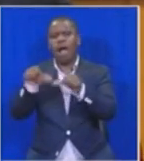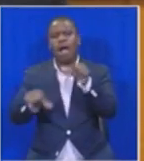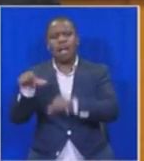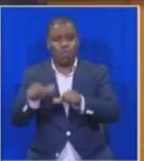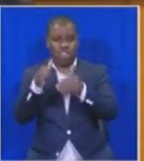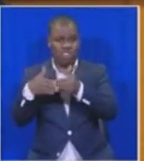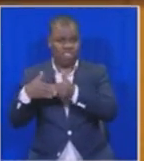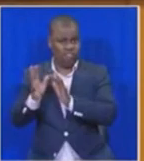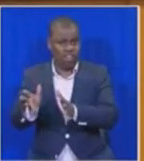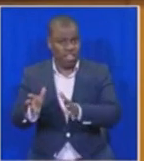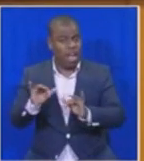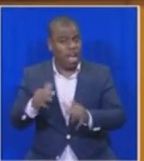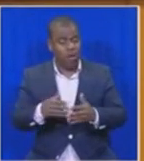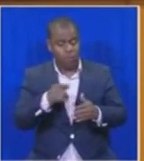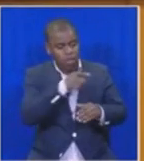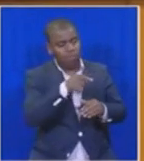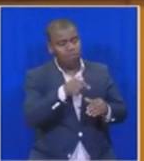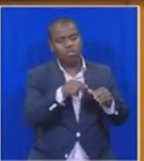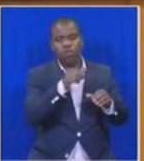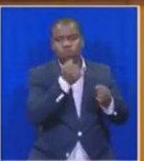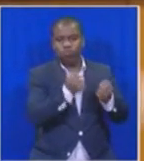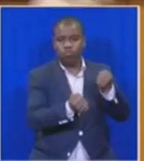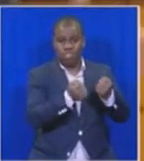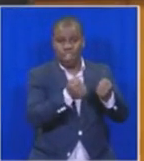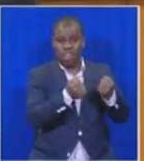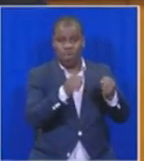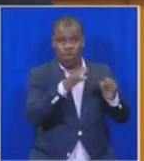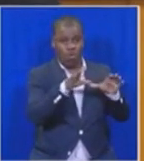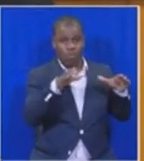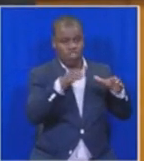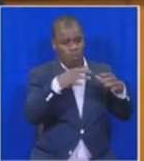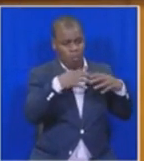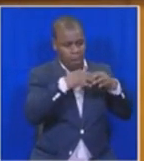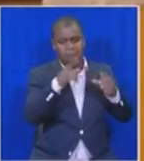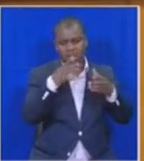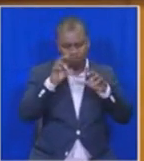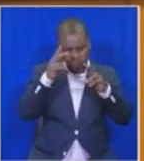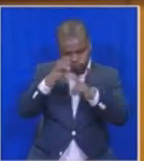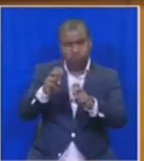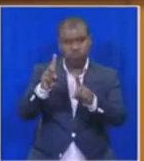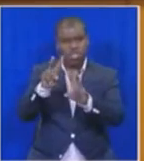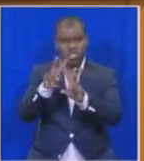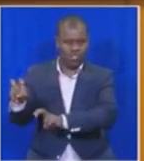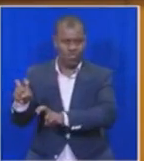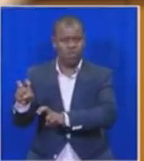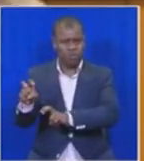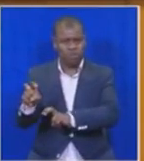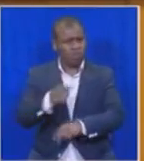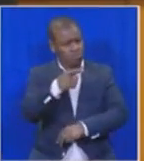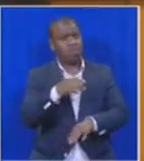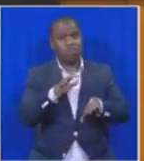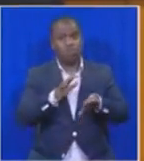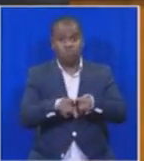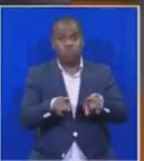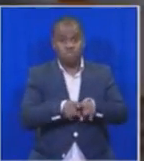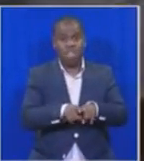a judicial commission of inquiry. And of course, later we were told that the minister had misfired, that his